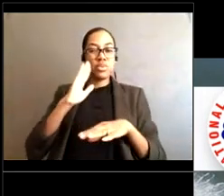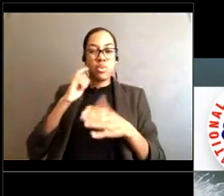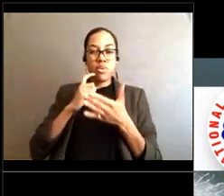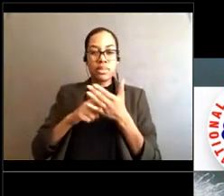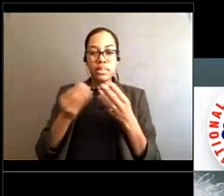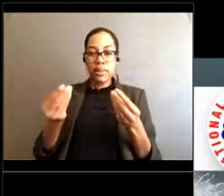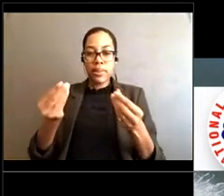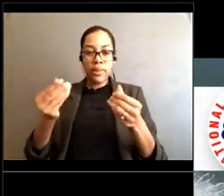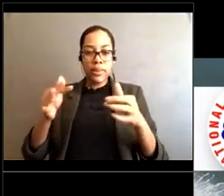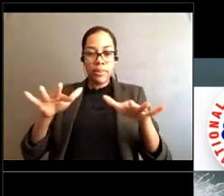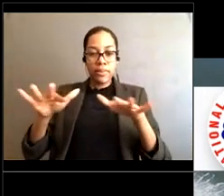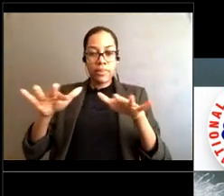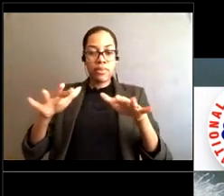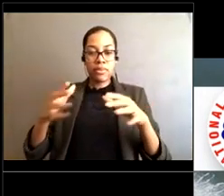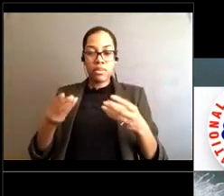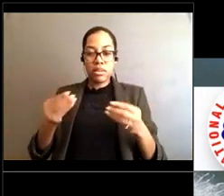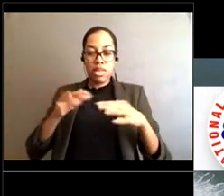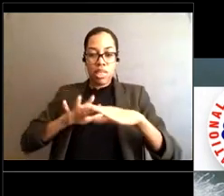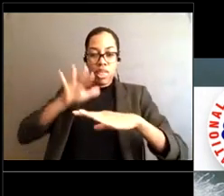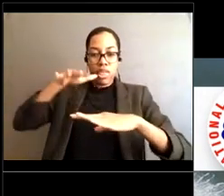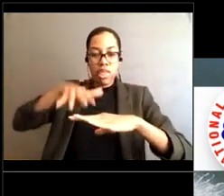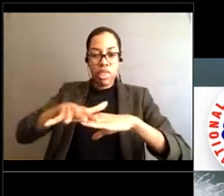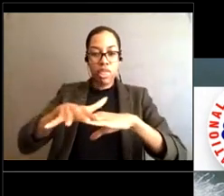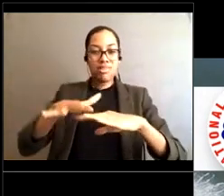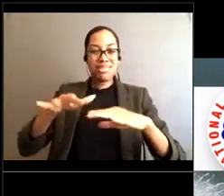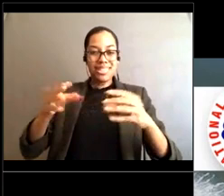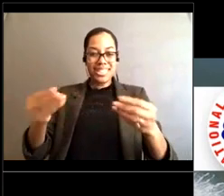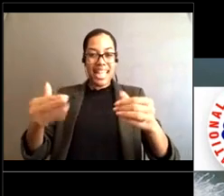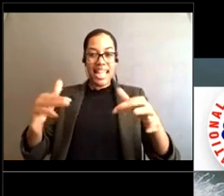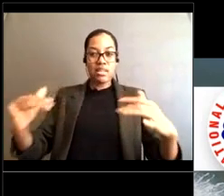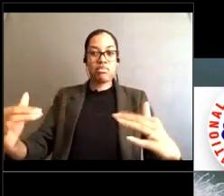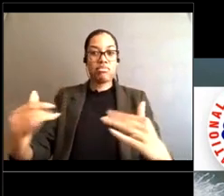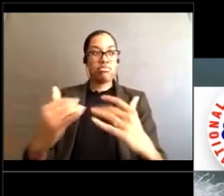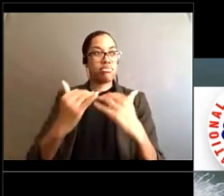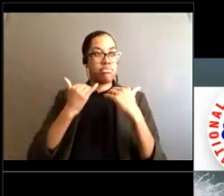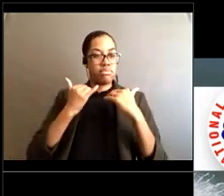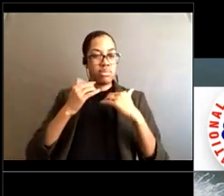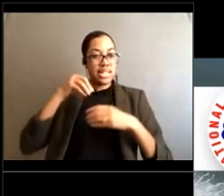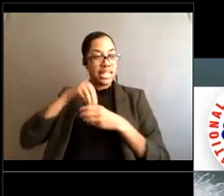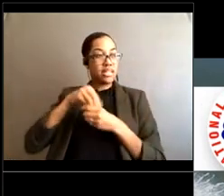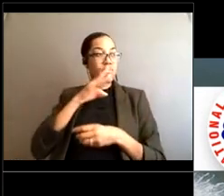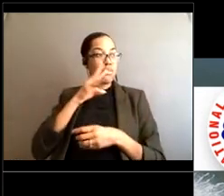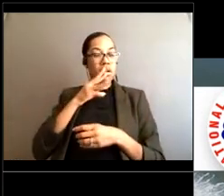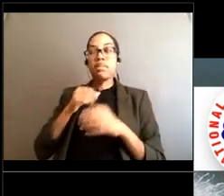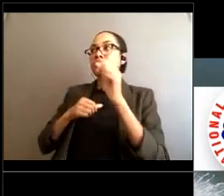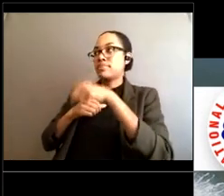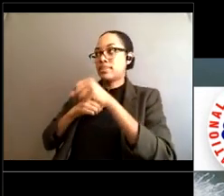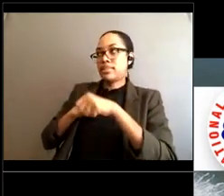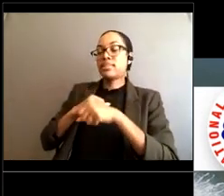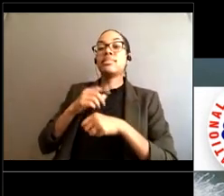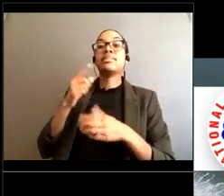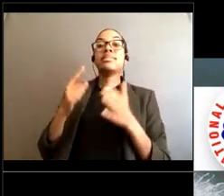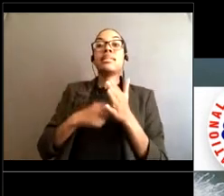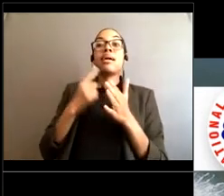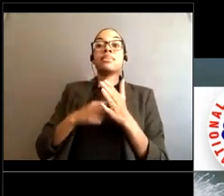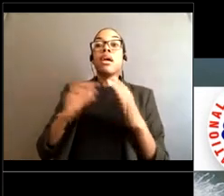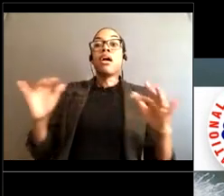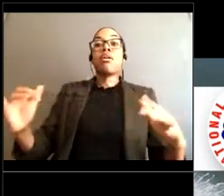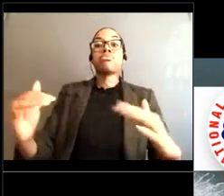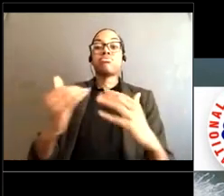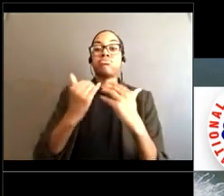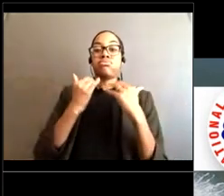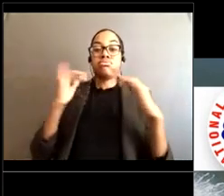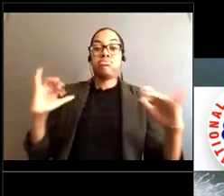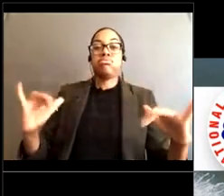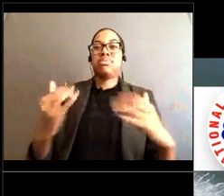can move a tremendous amount of sand Sometimes the sand is deposited down the beach After these